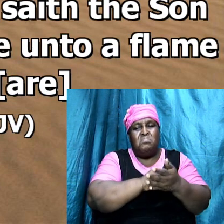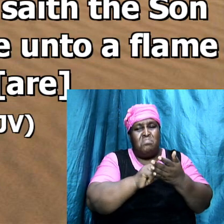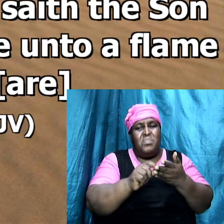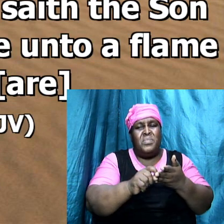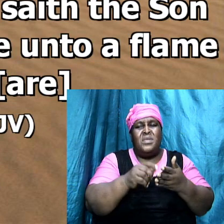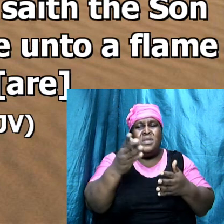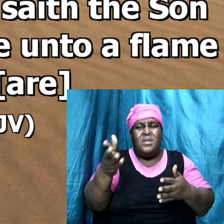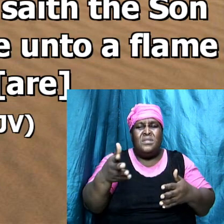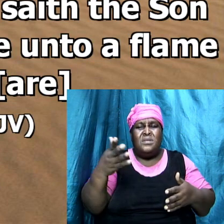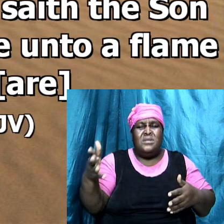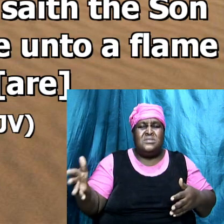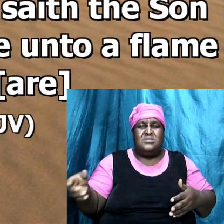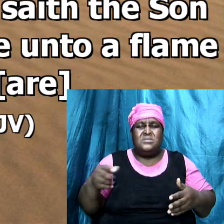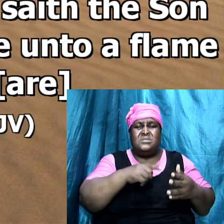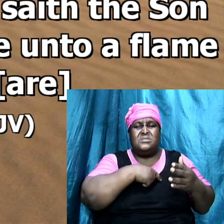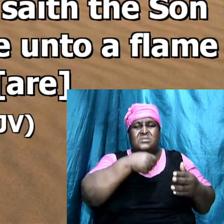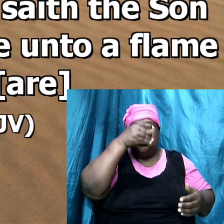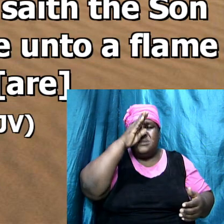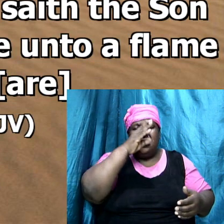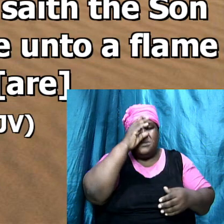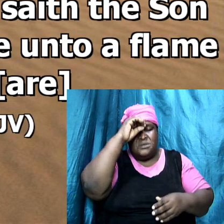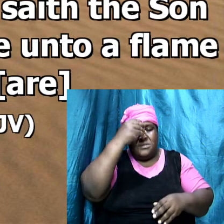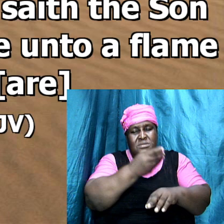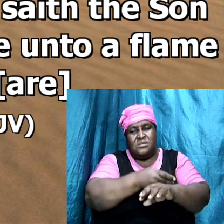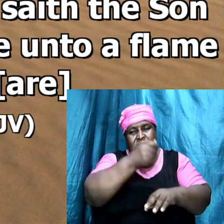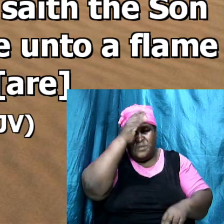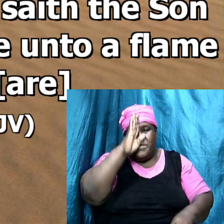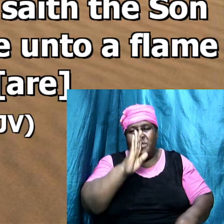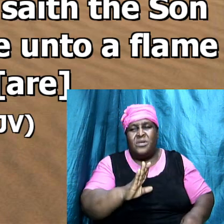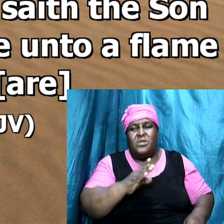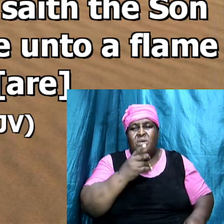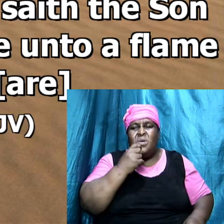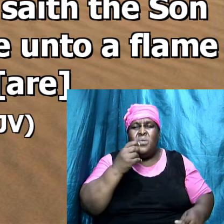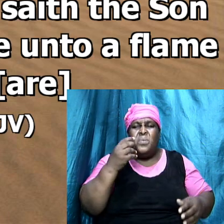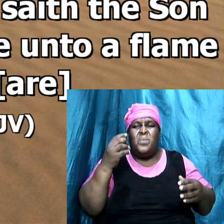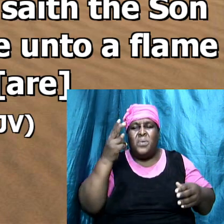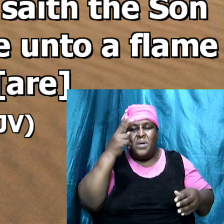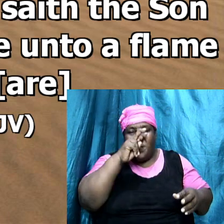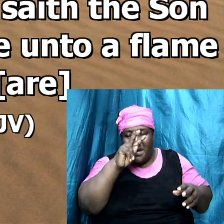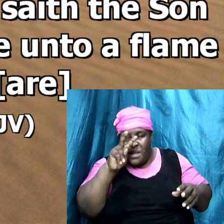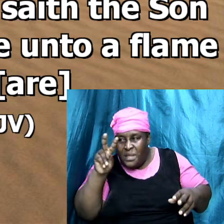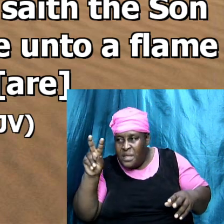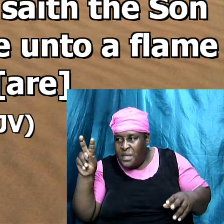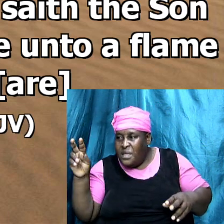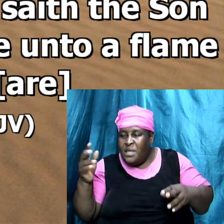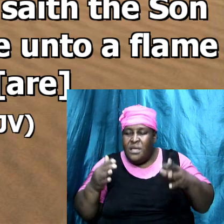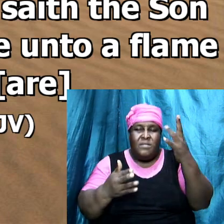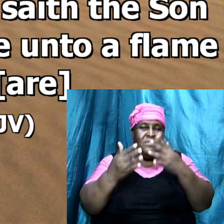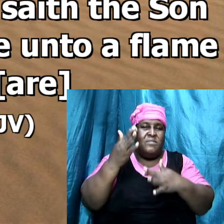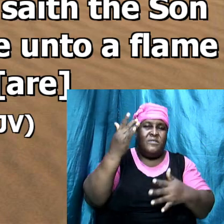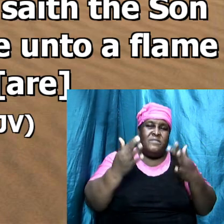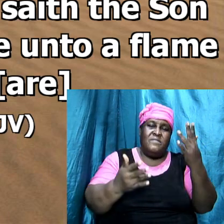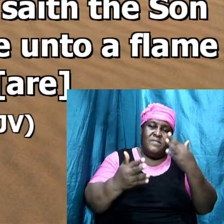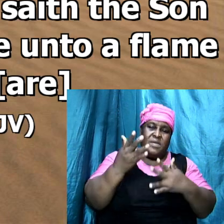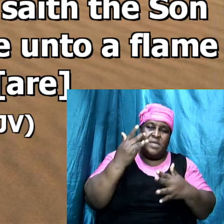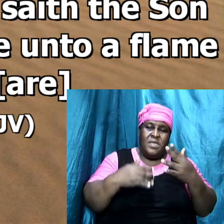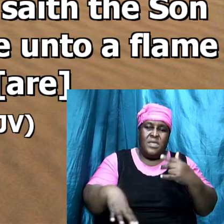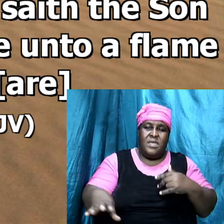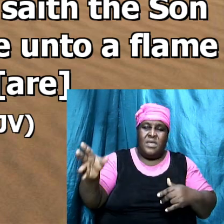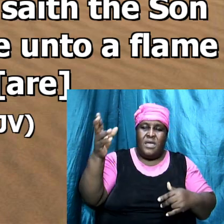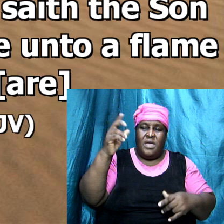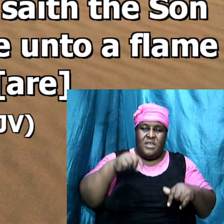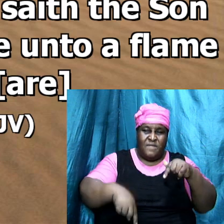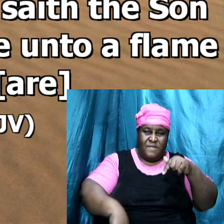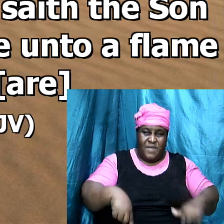these things say the Son of God who hath his eyes like unto a flame of fire and his